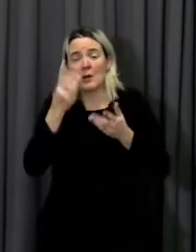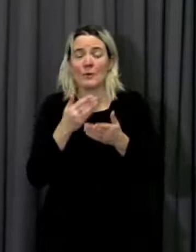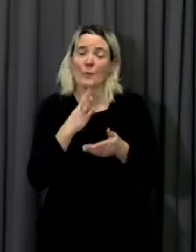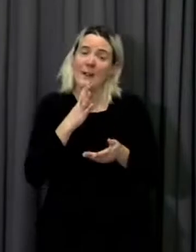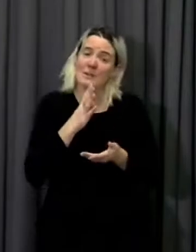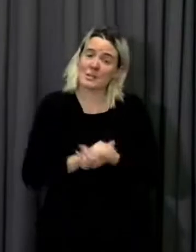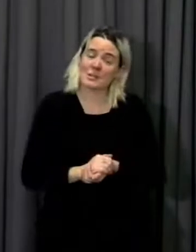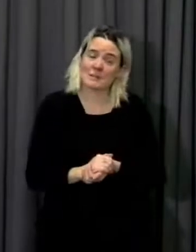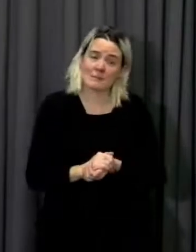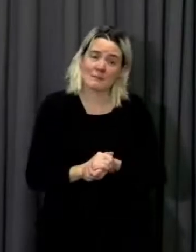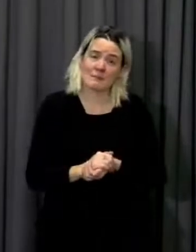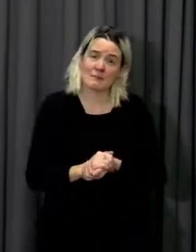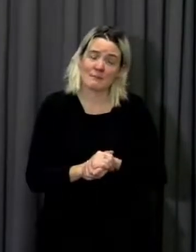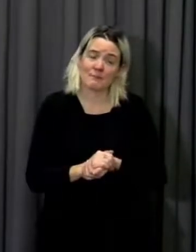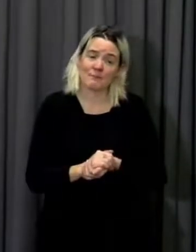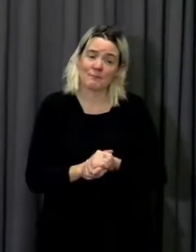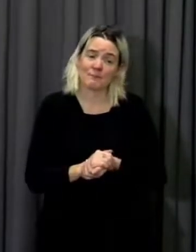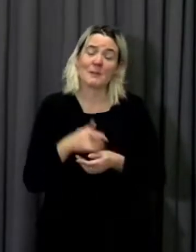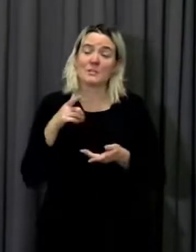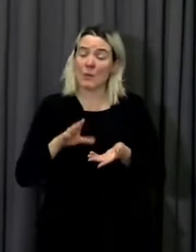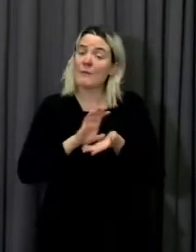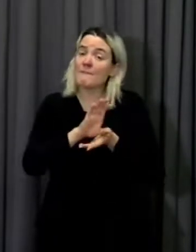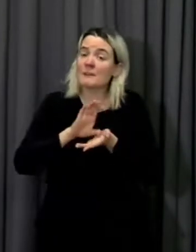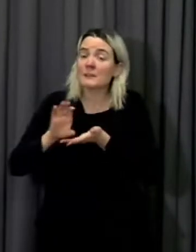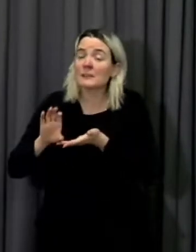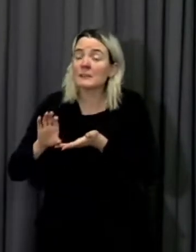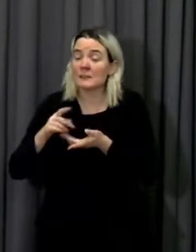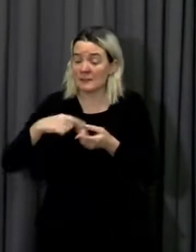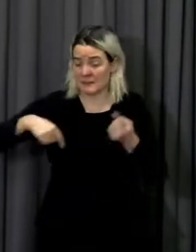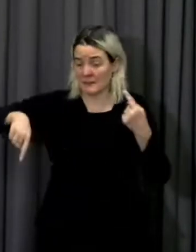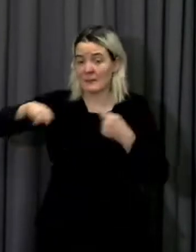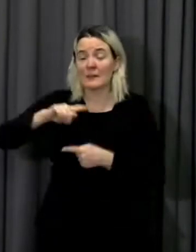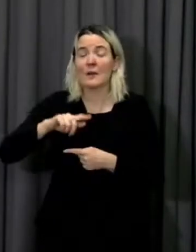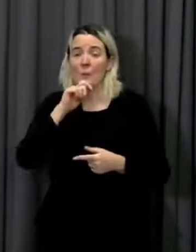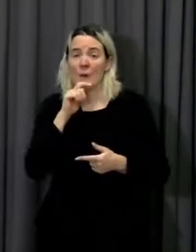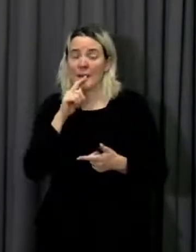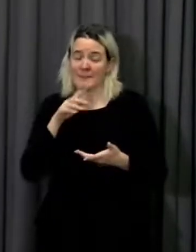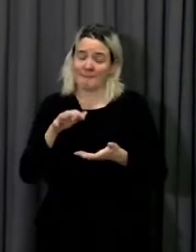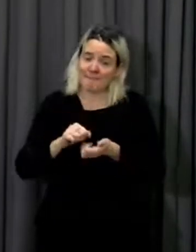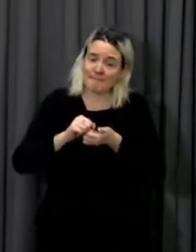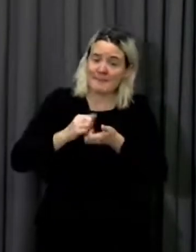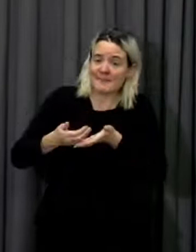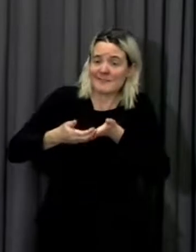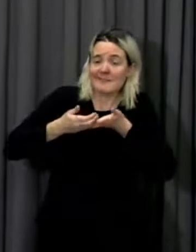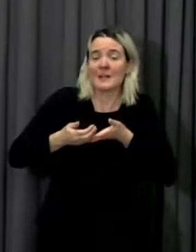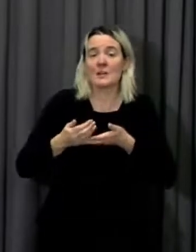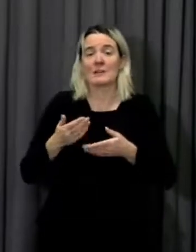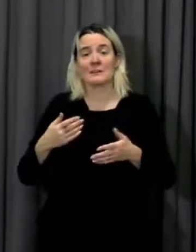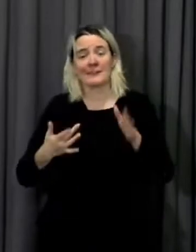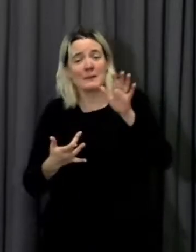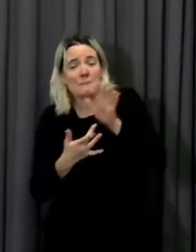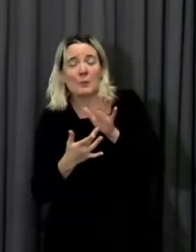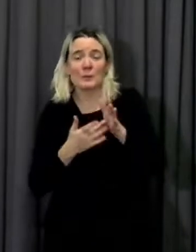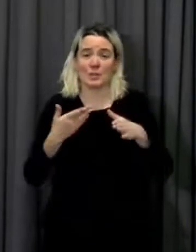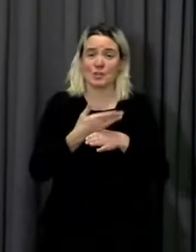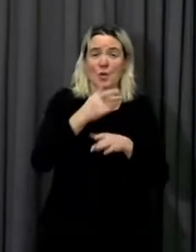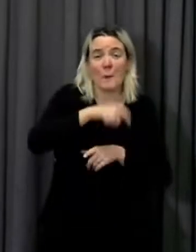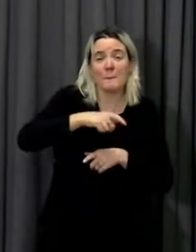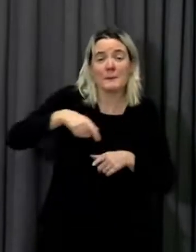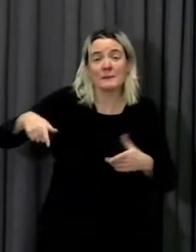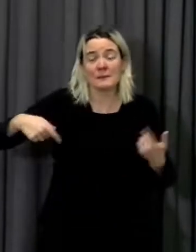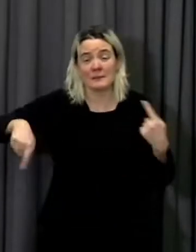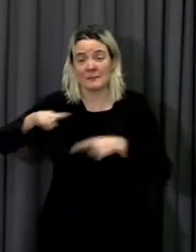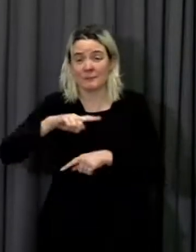This funding will help safeguard key jobs at the Erdd, helping it to start, rebuild and create new job